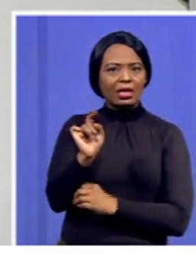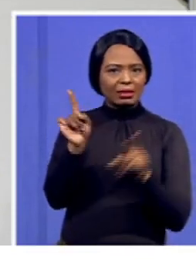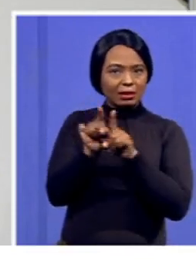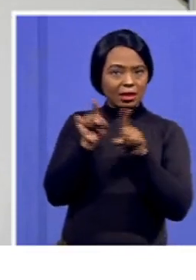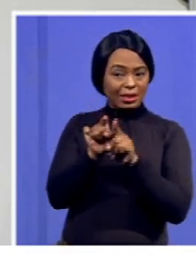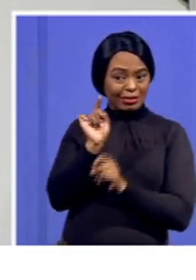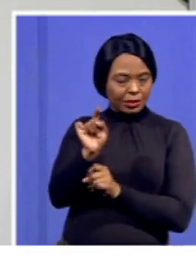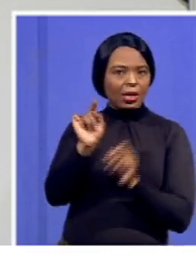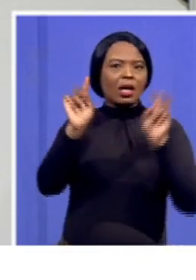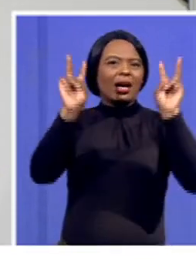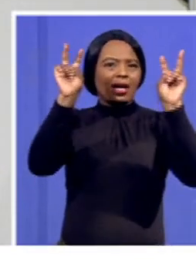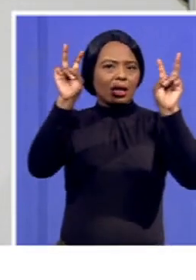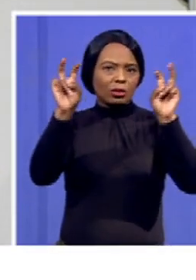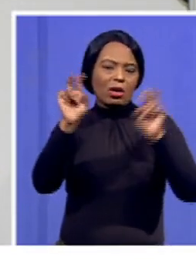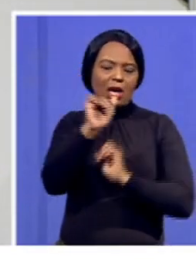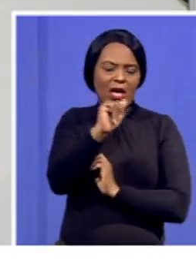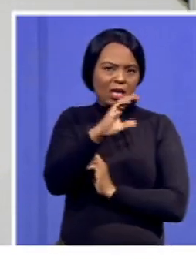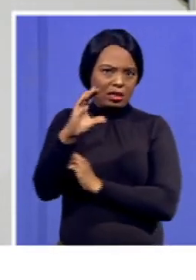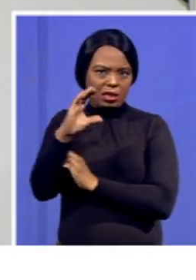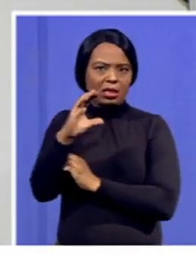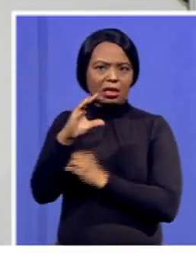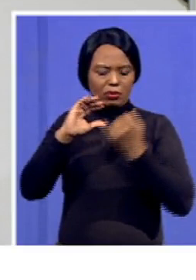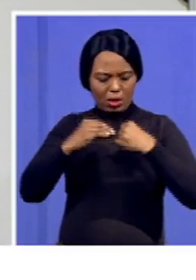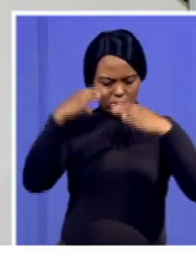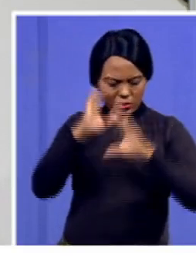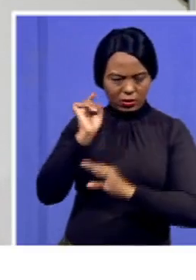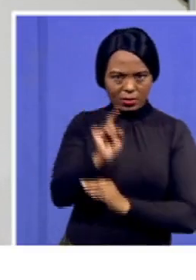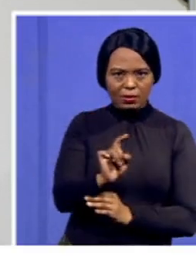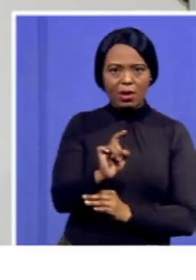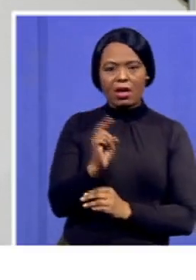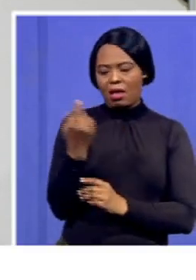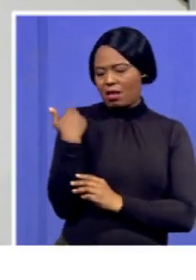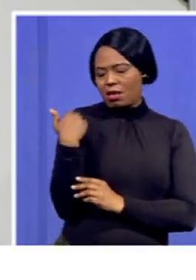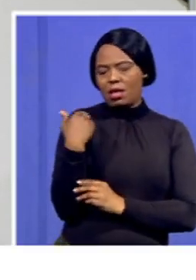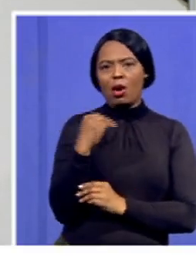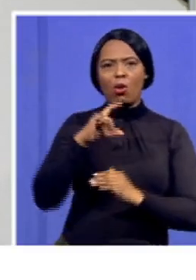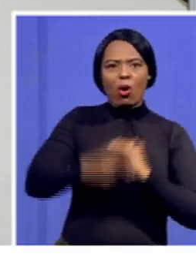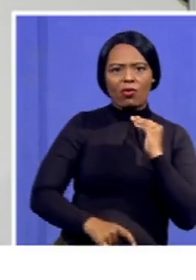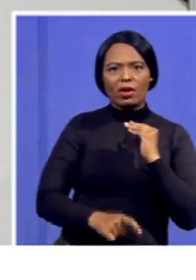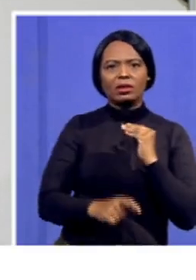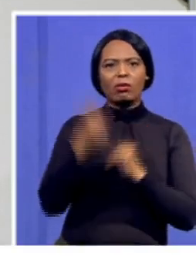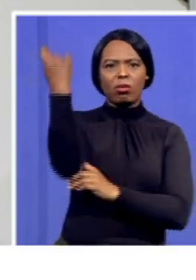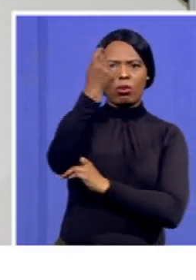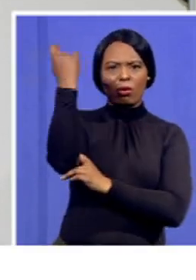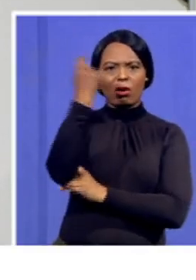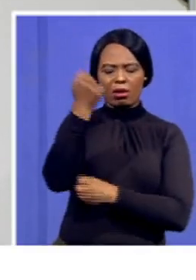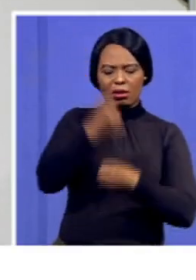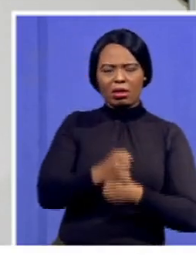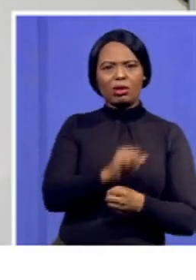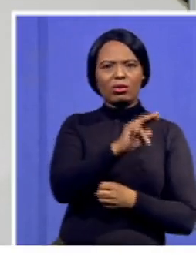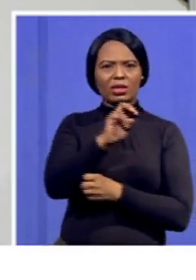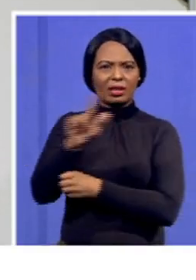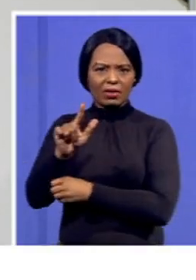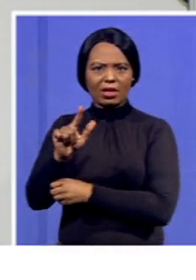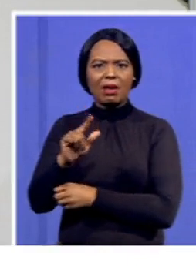that we have dealt with as the ANC from the 2007 conference in Pulaukwani, Mangau, and now in